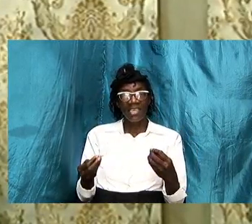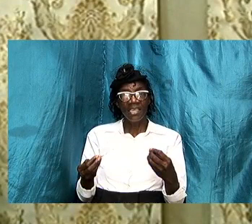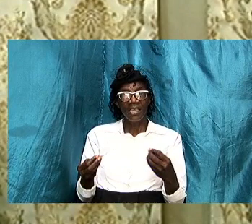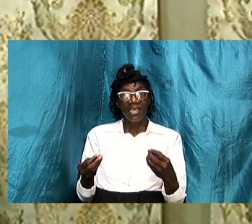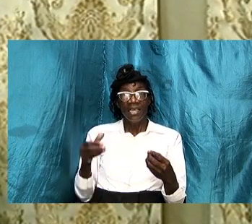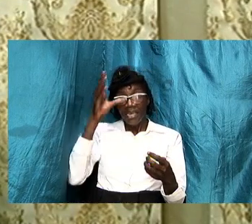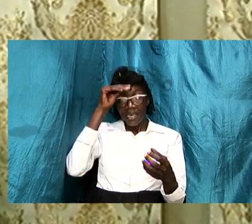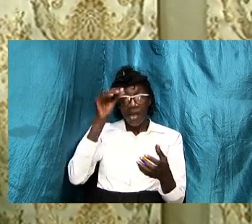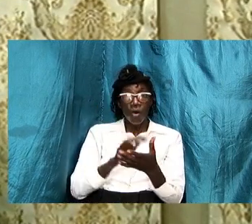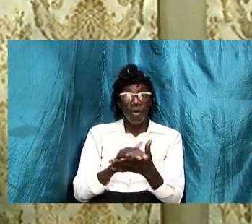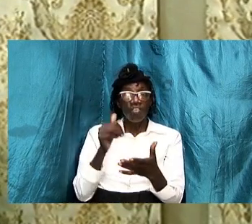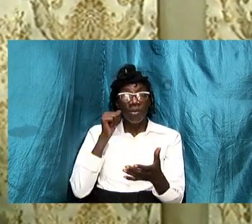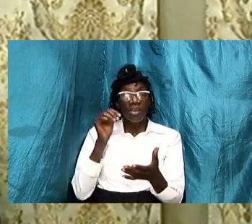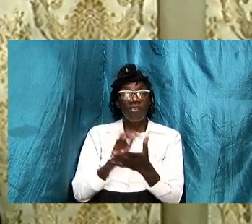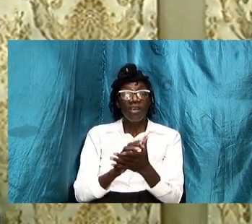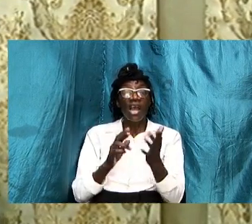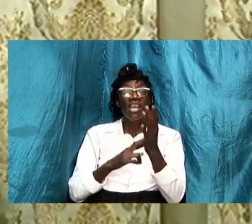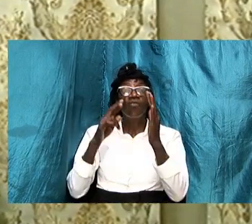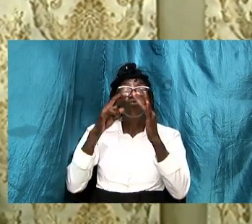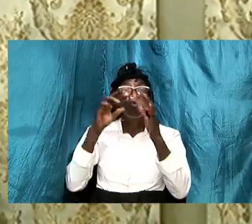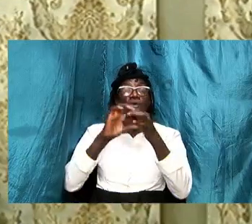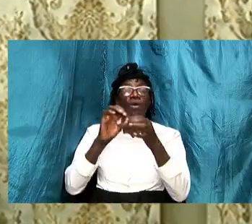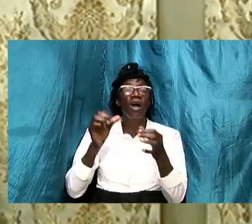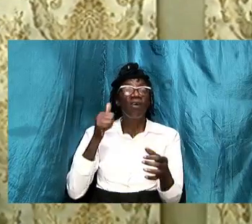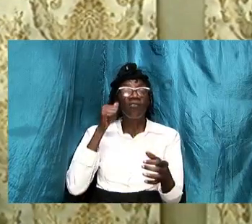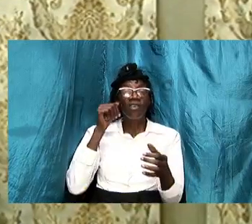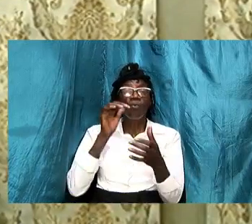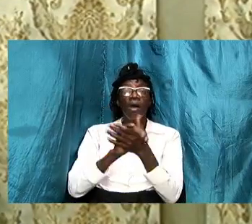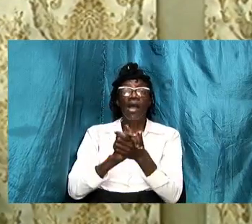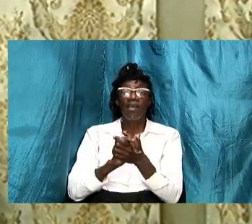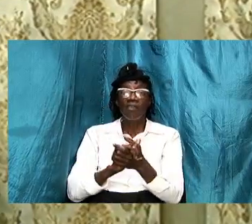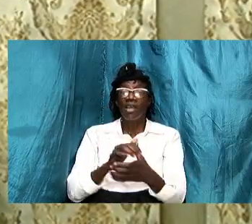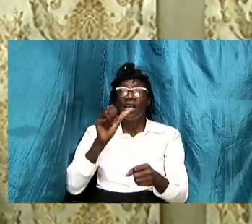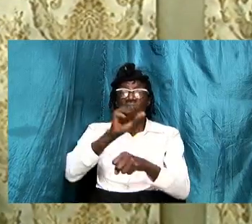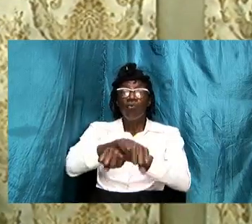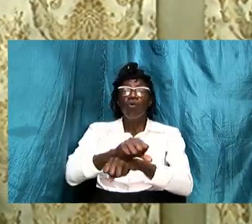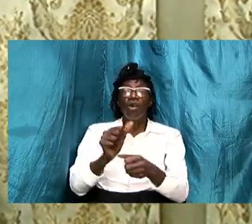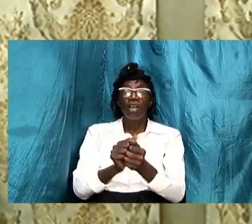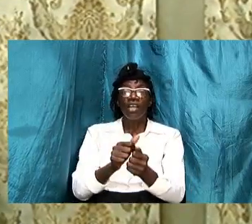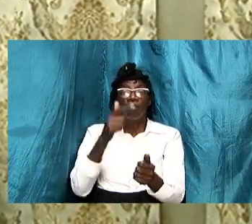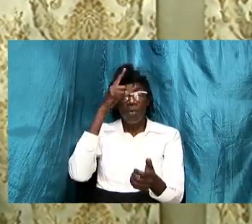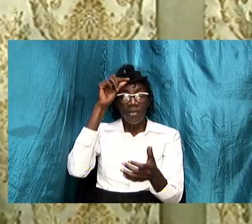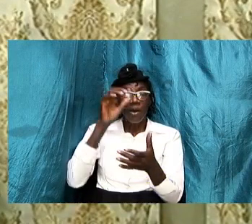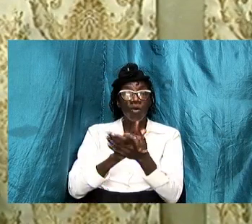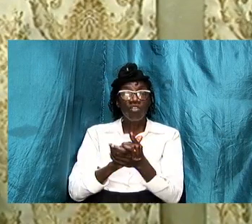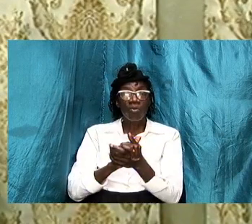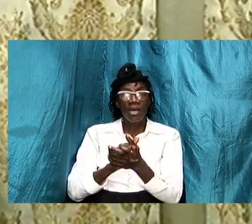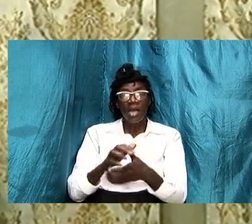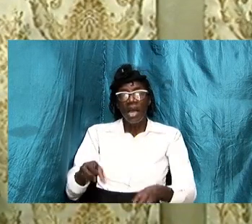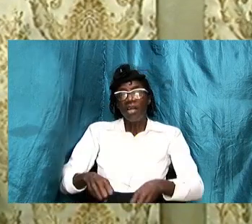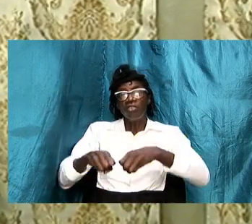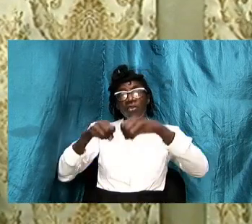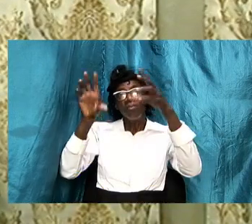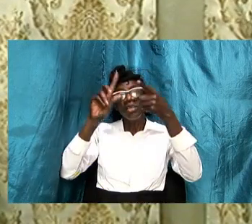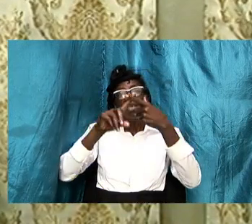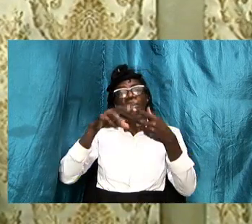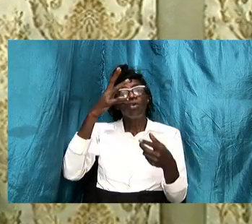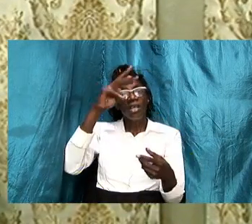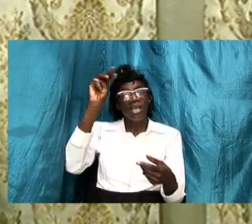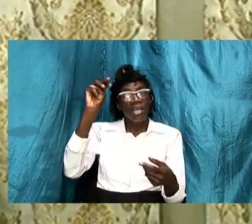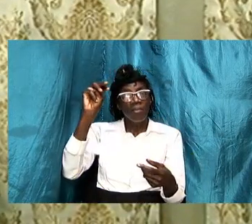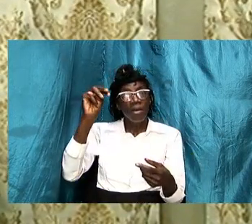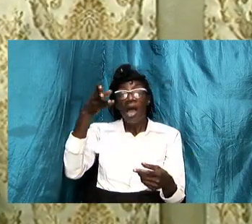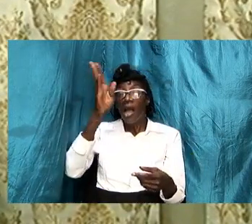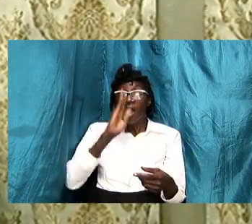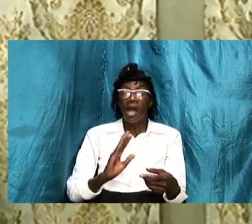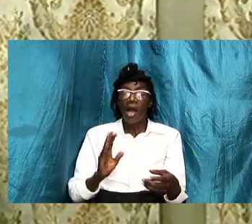and wife and the role of the wife in working with the husband and yielding to him because God has arranged